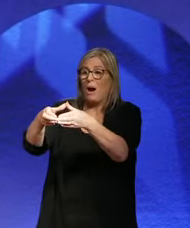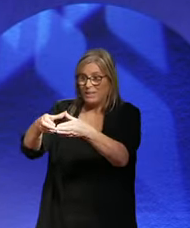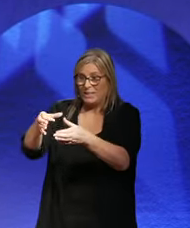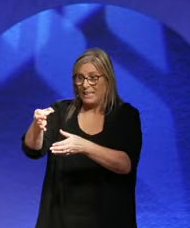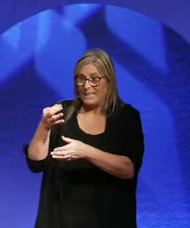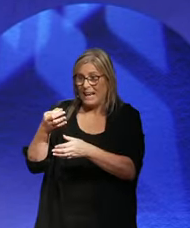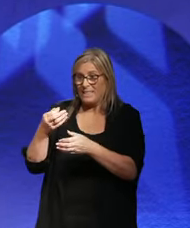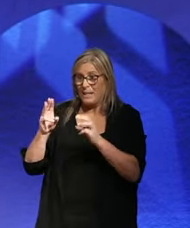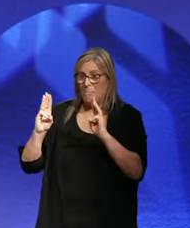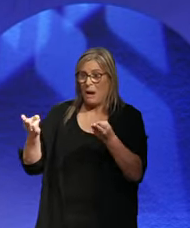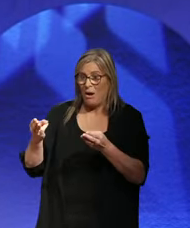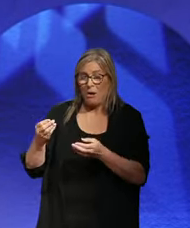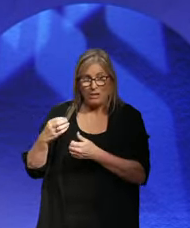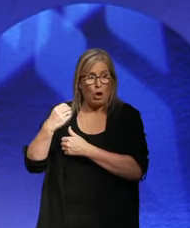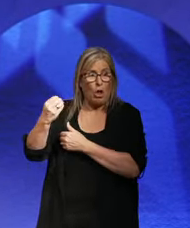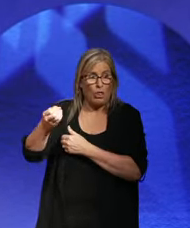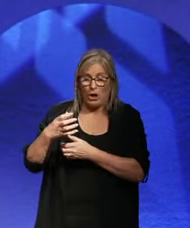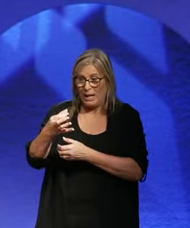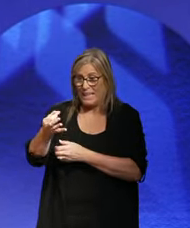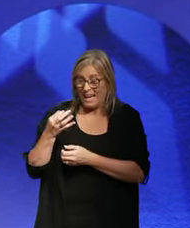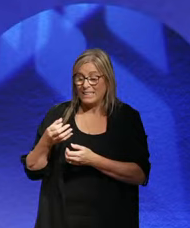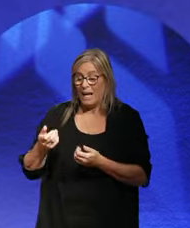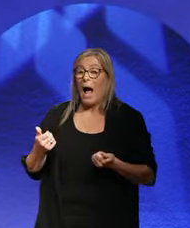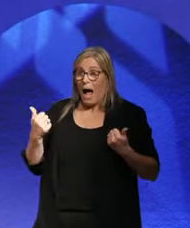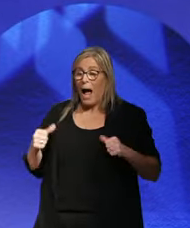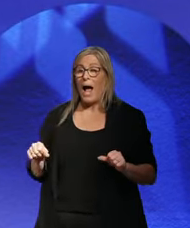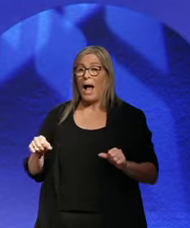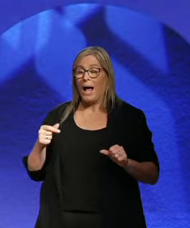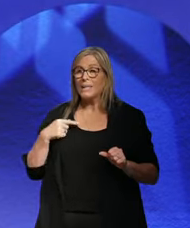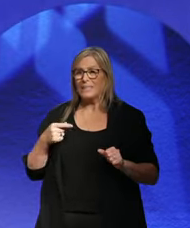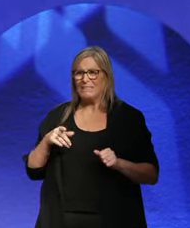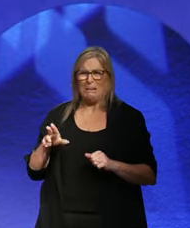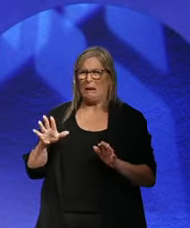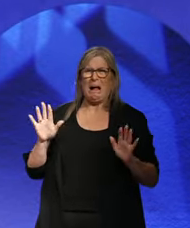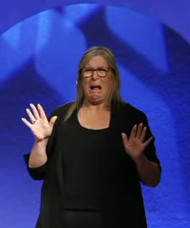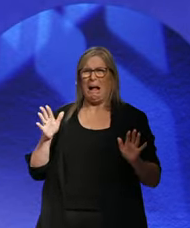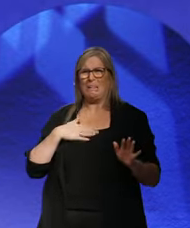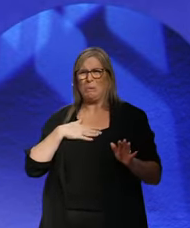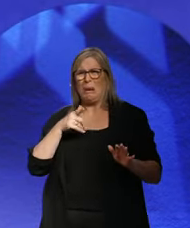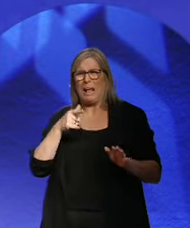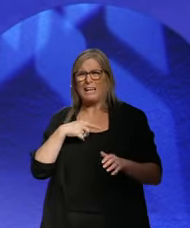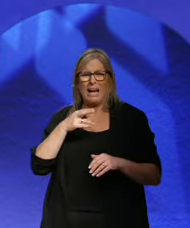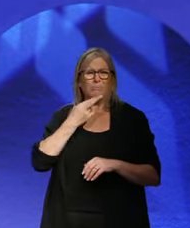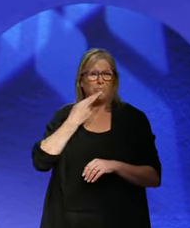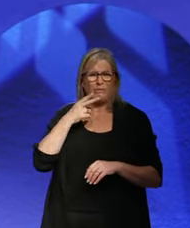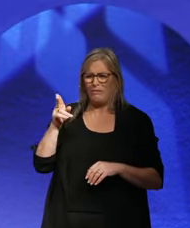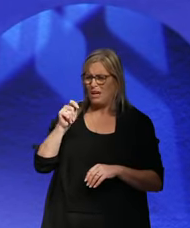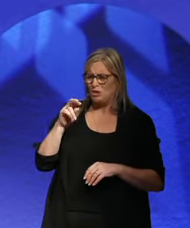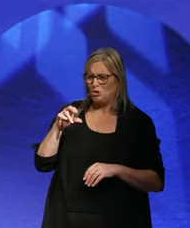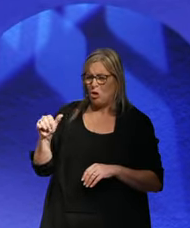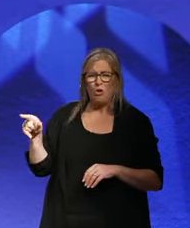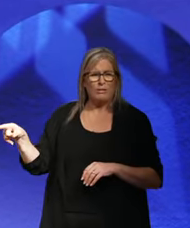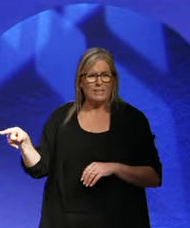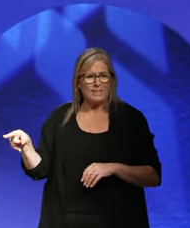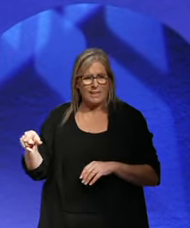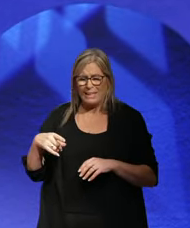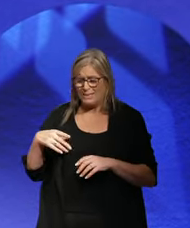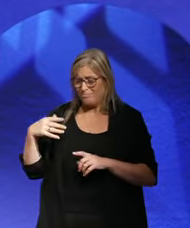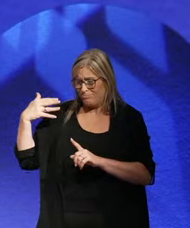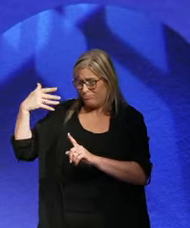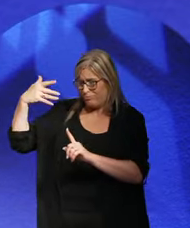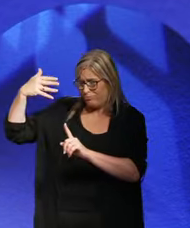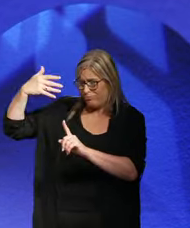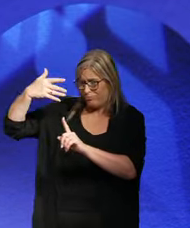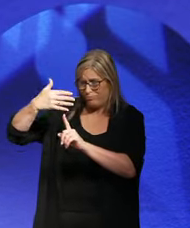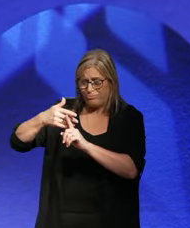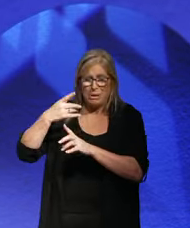power and everyone goes, oh, I don't like these. I'll go back to the Tories and that's happened, doesn't it? Massive, long periods